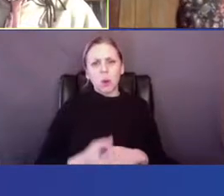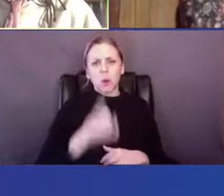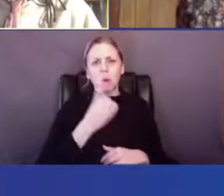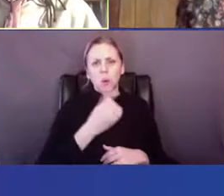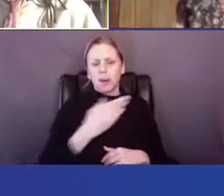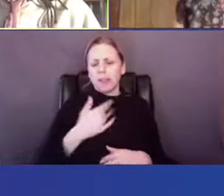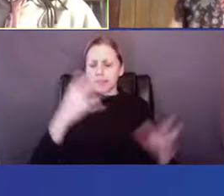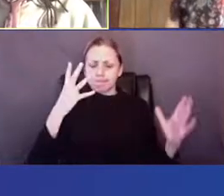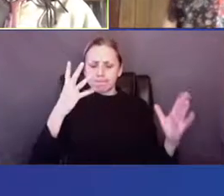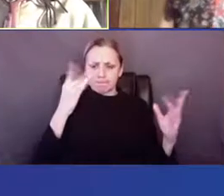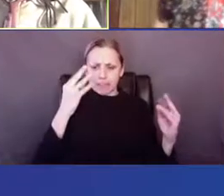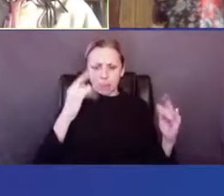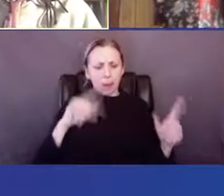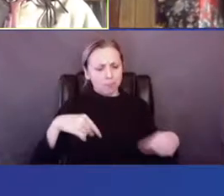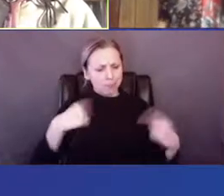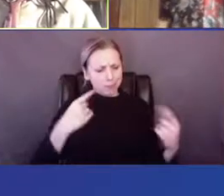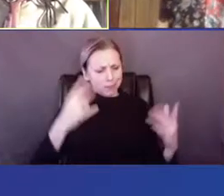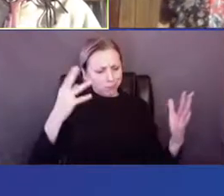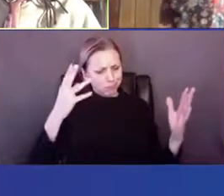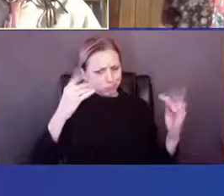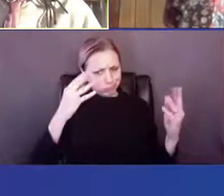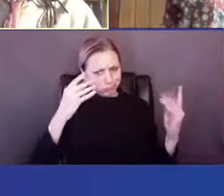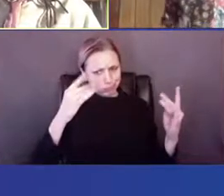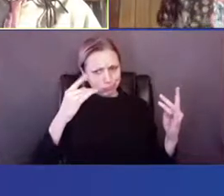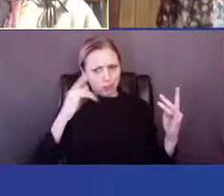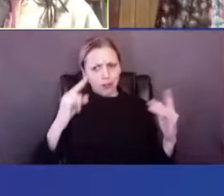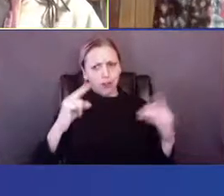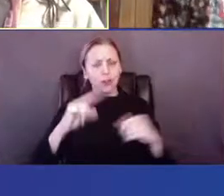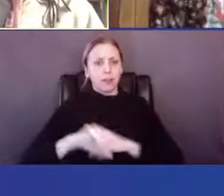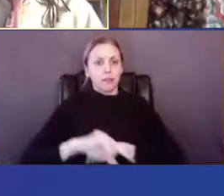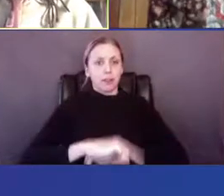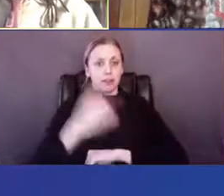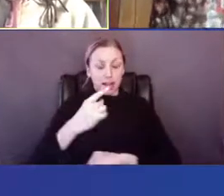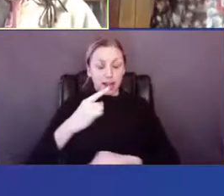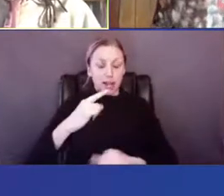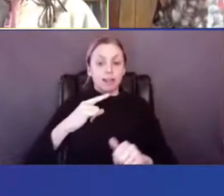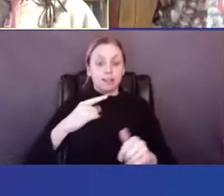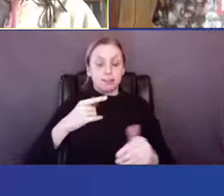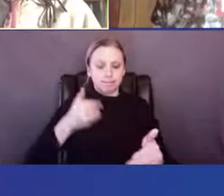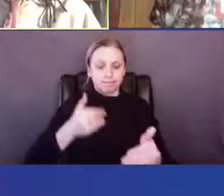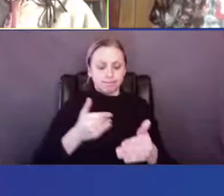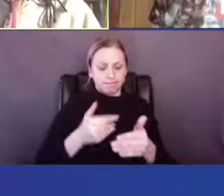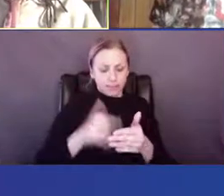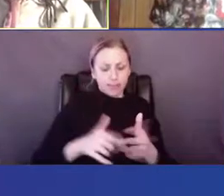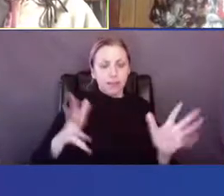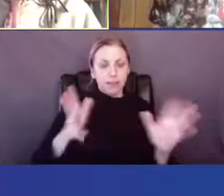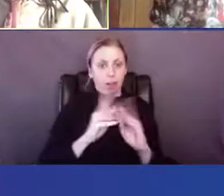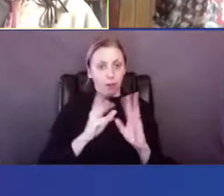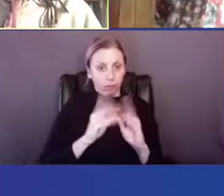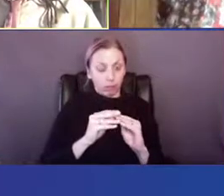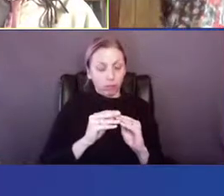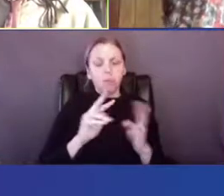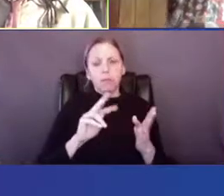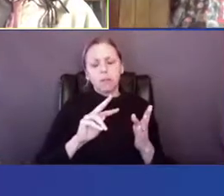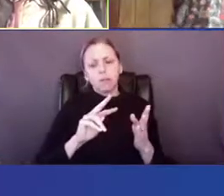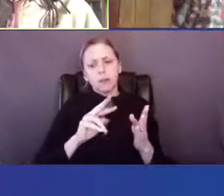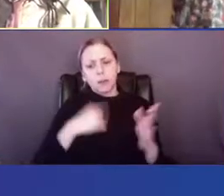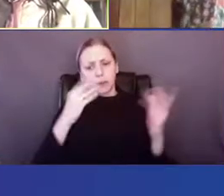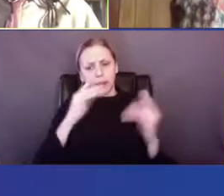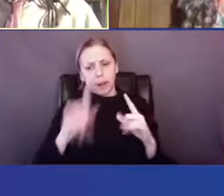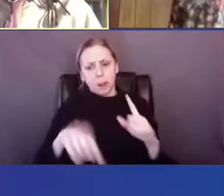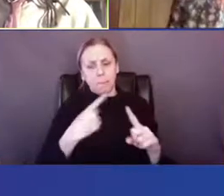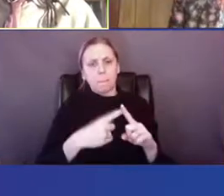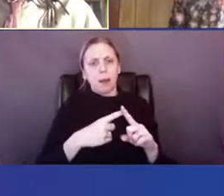I'm thinking about, and I have been thinking about in the days leading up to this, is how I started with